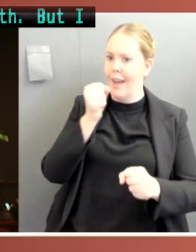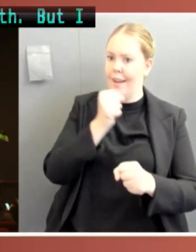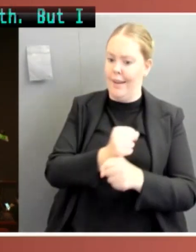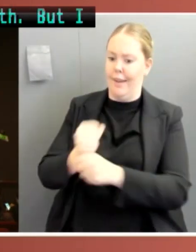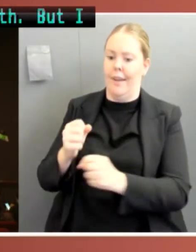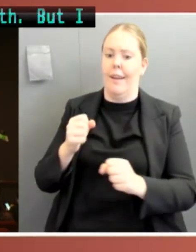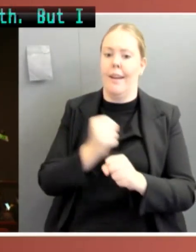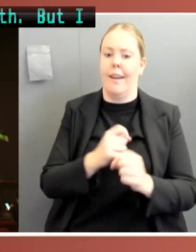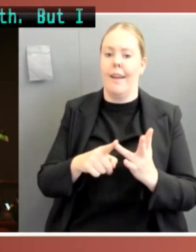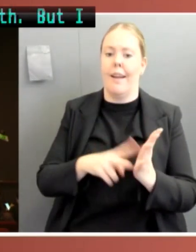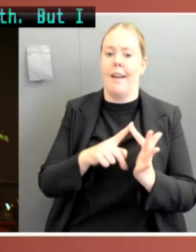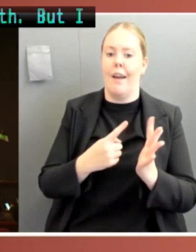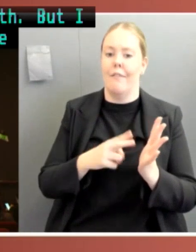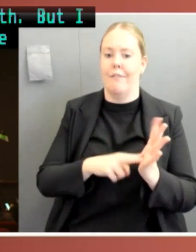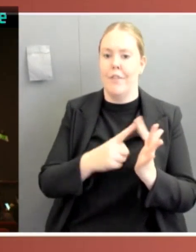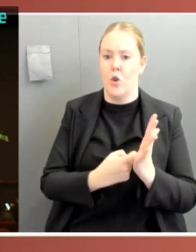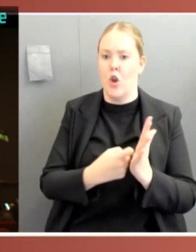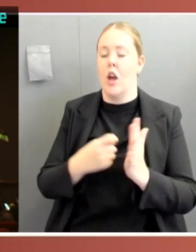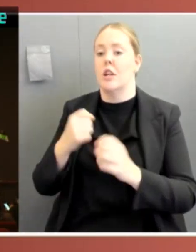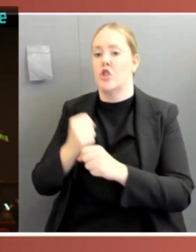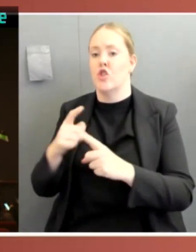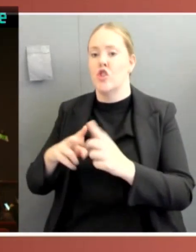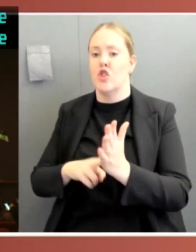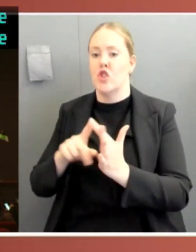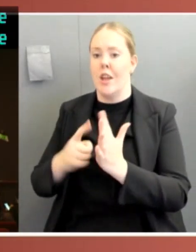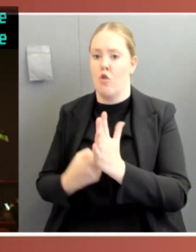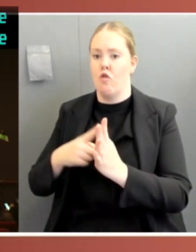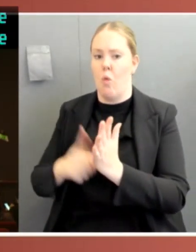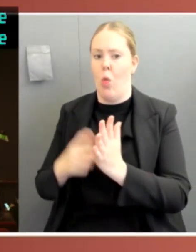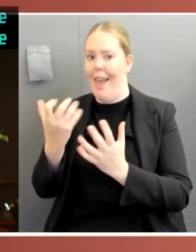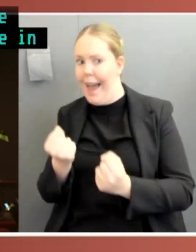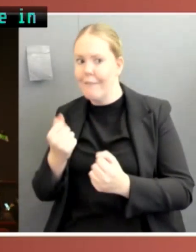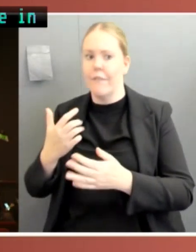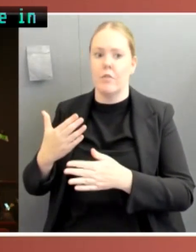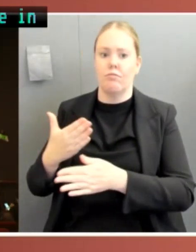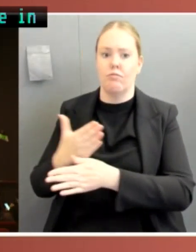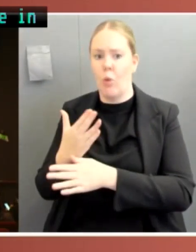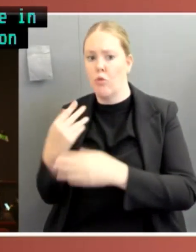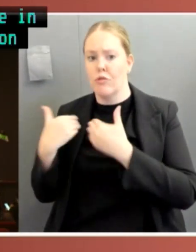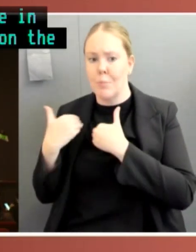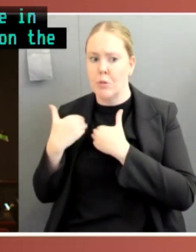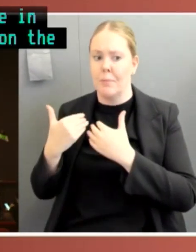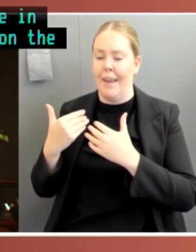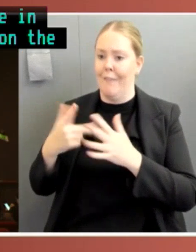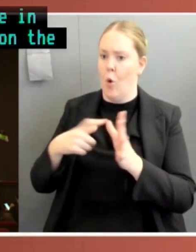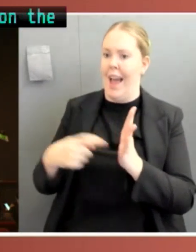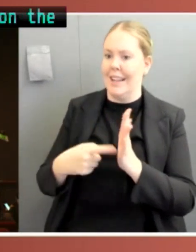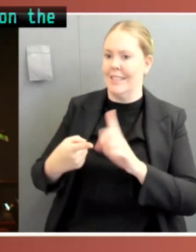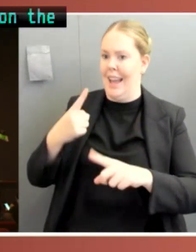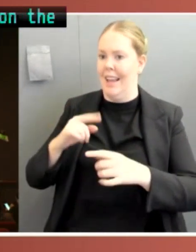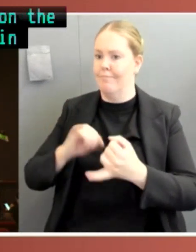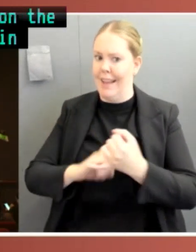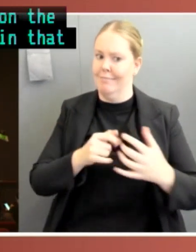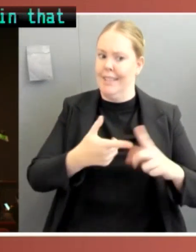perhaps acting as a break on the excesses of the executive in that situation. Can you comment on that